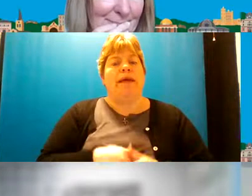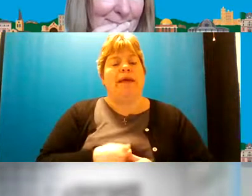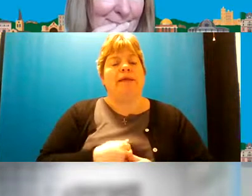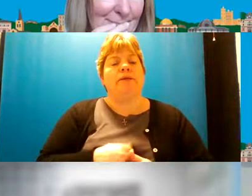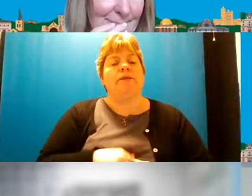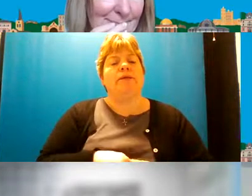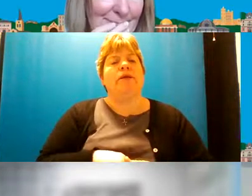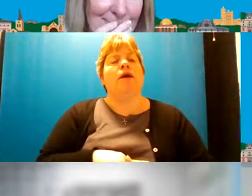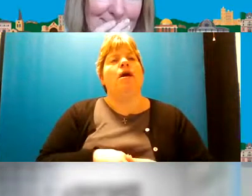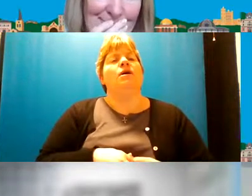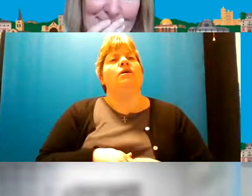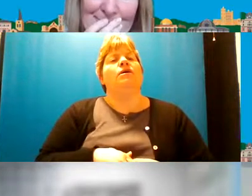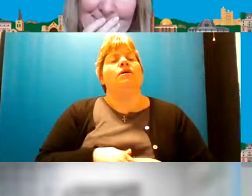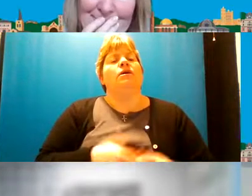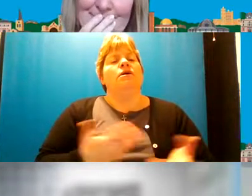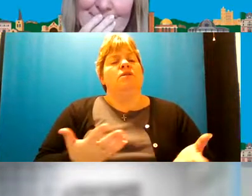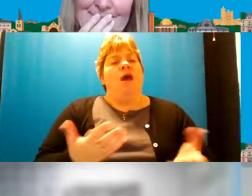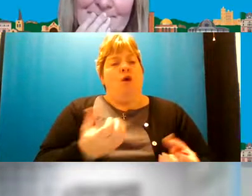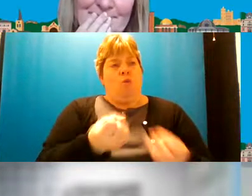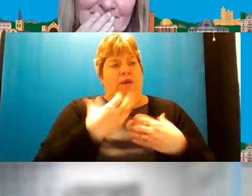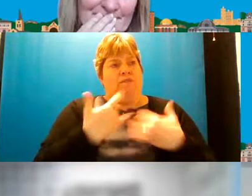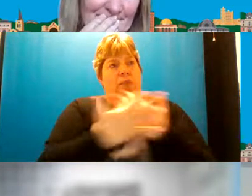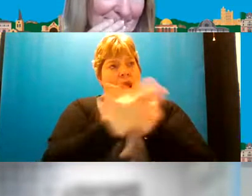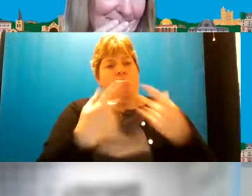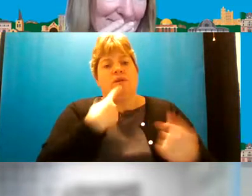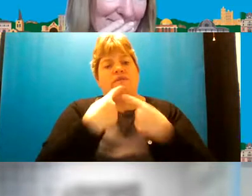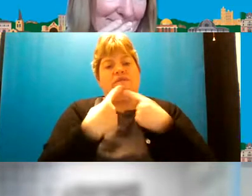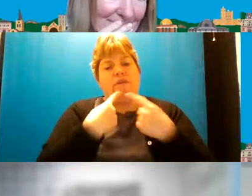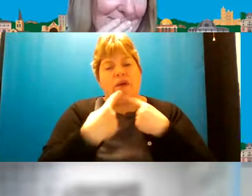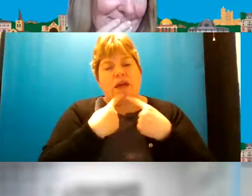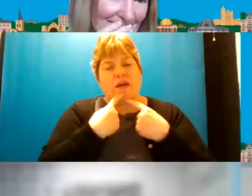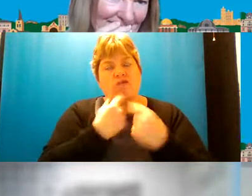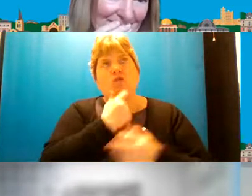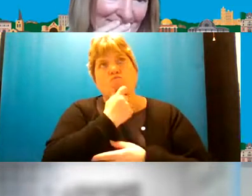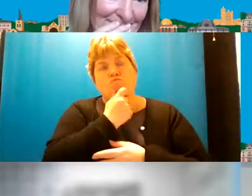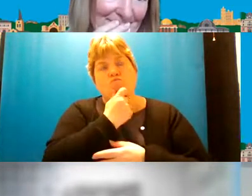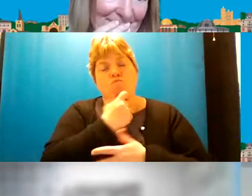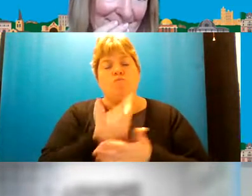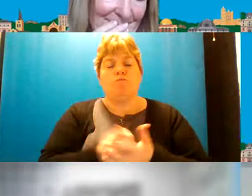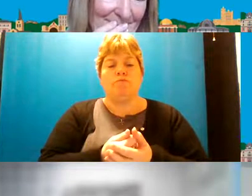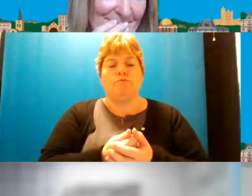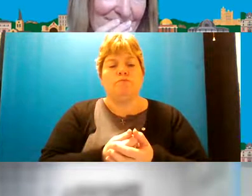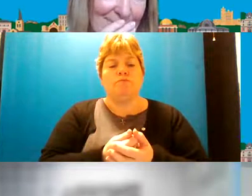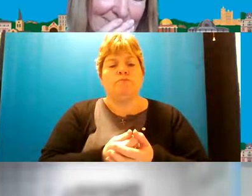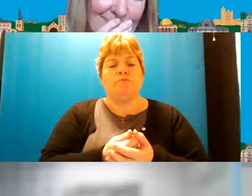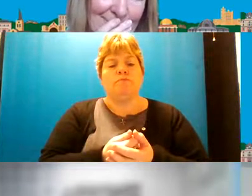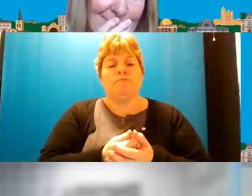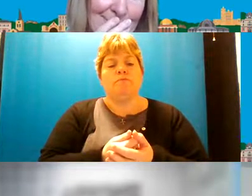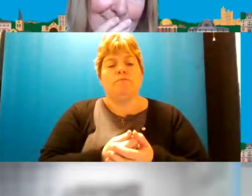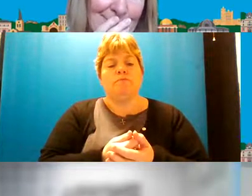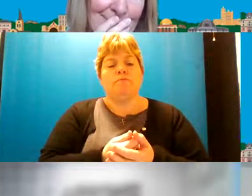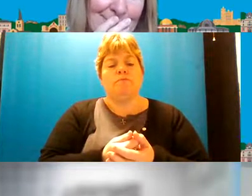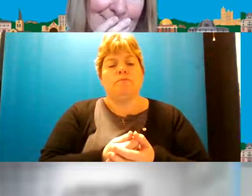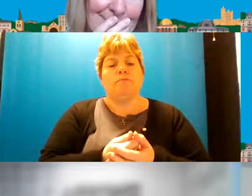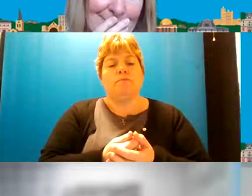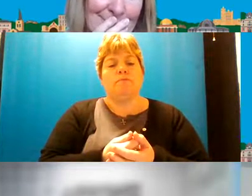so obviously you've given me a lot of information to to get my head around um